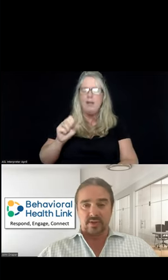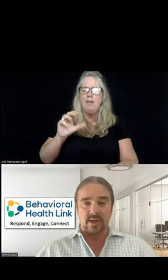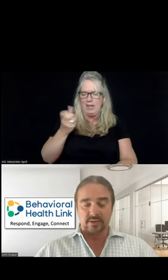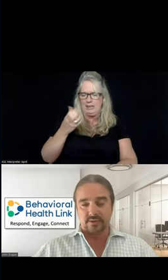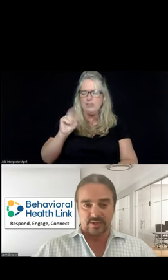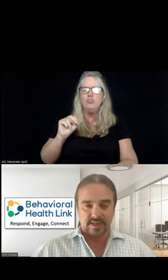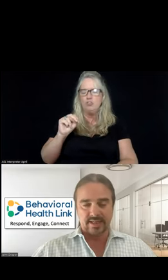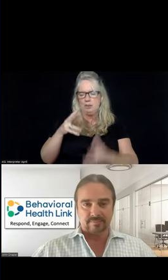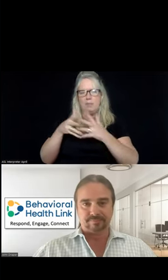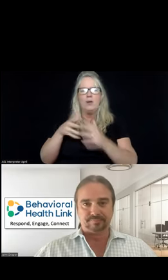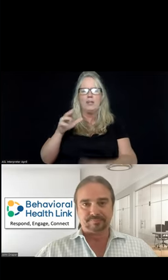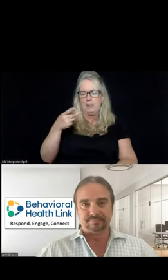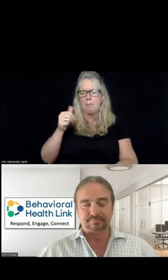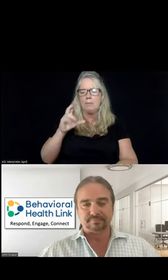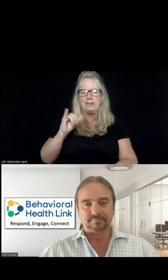and Pacific Islanders.